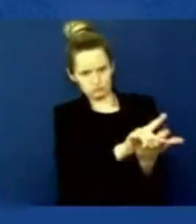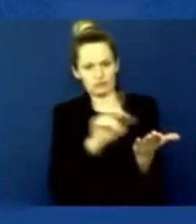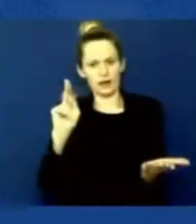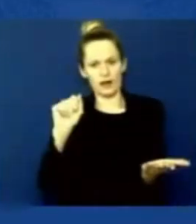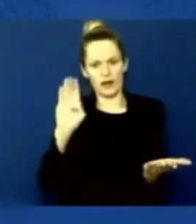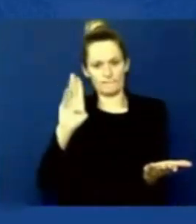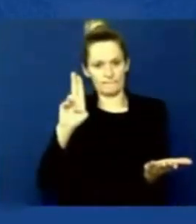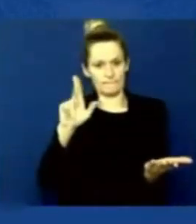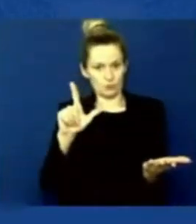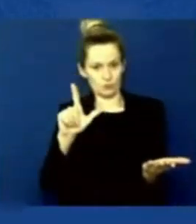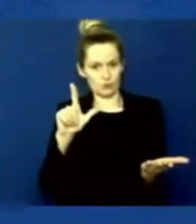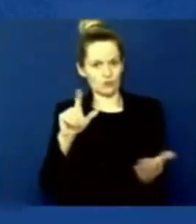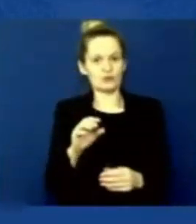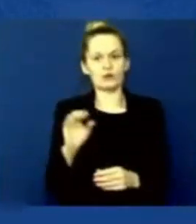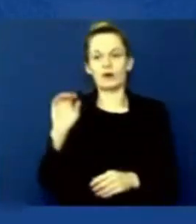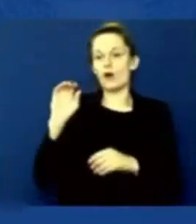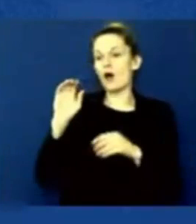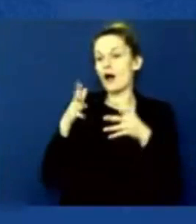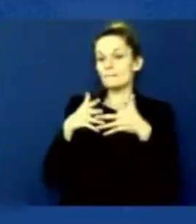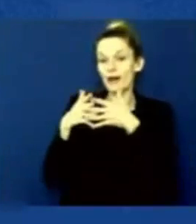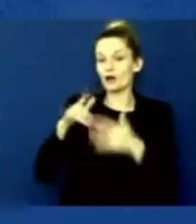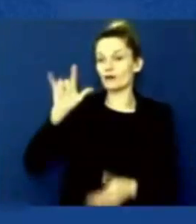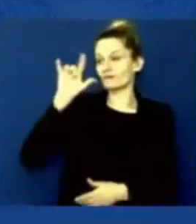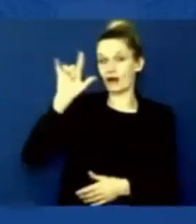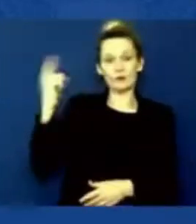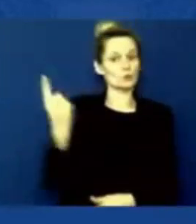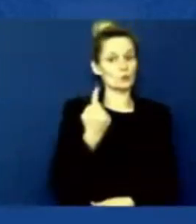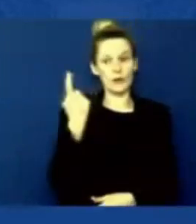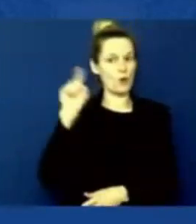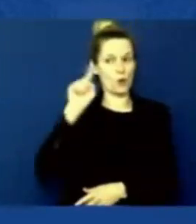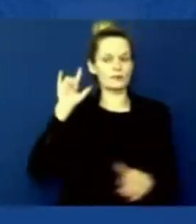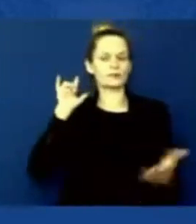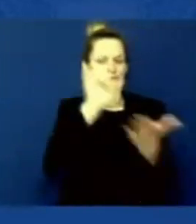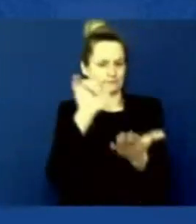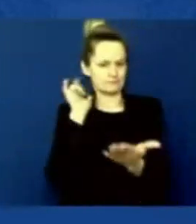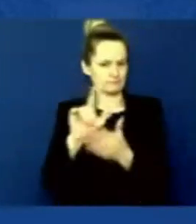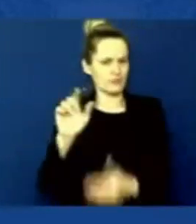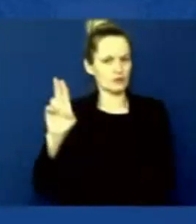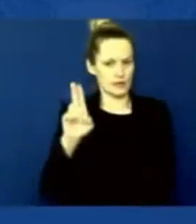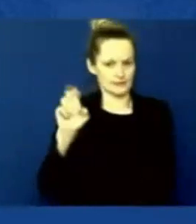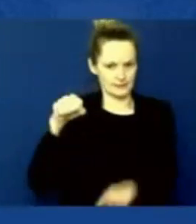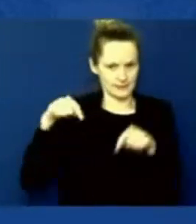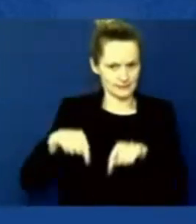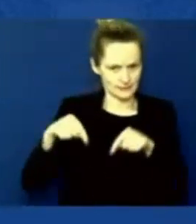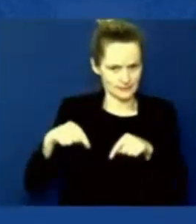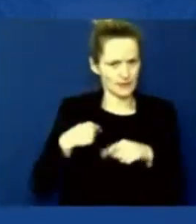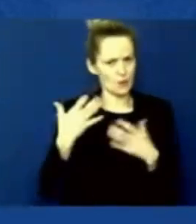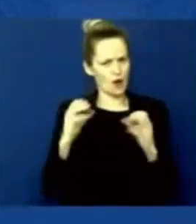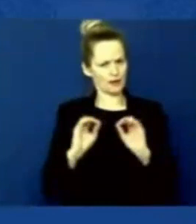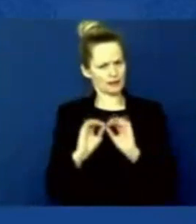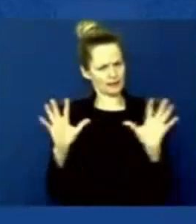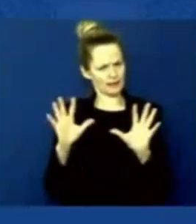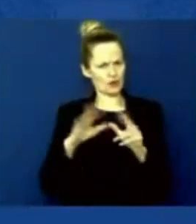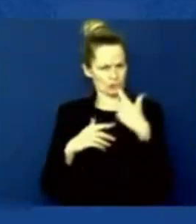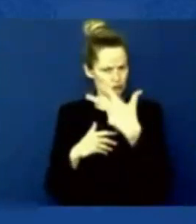As this effort unfolds, I want to be clear about three things. One, planes